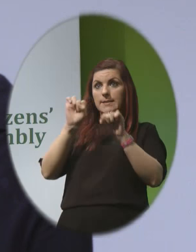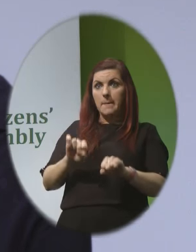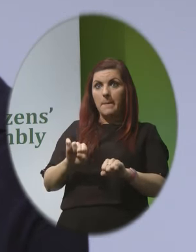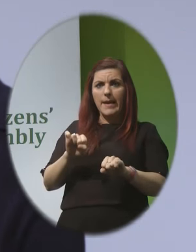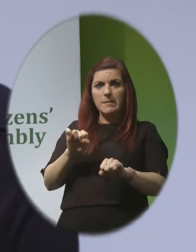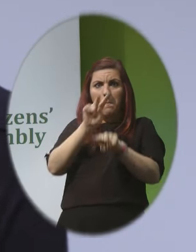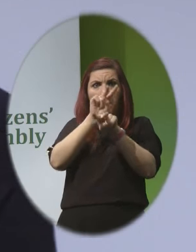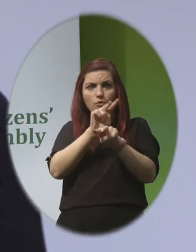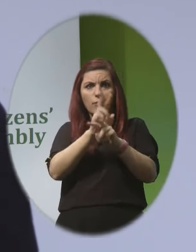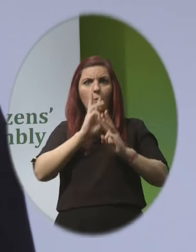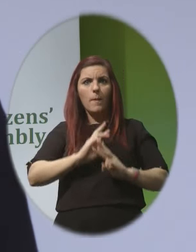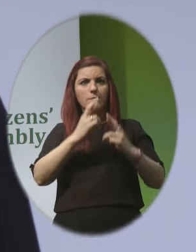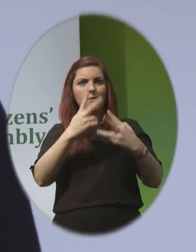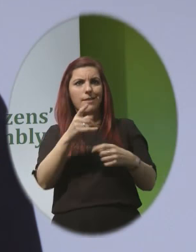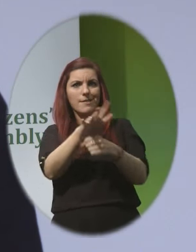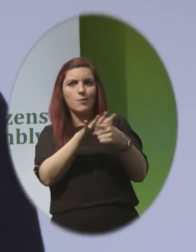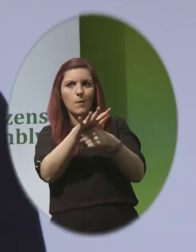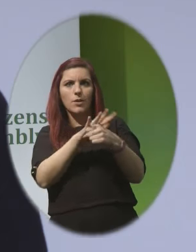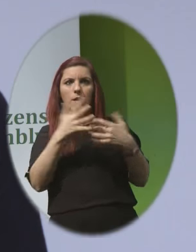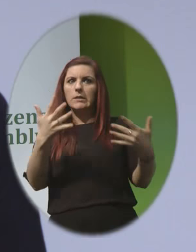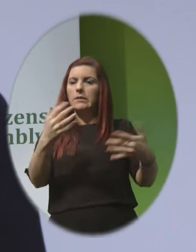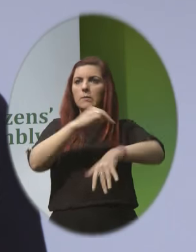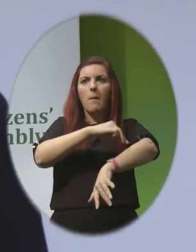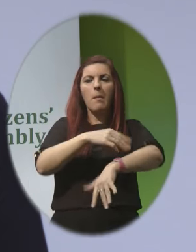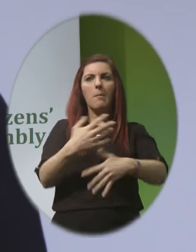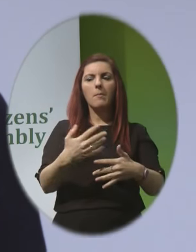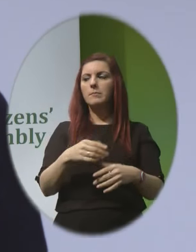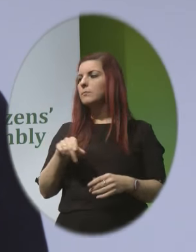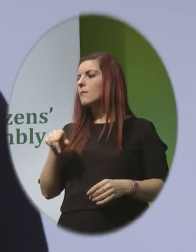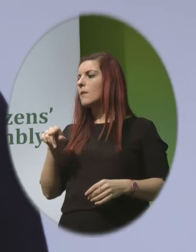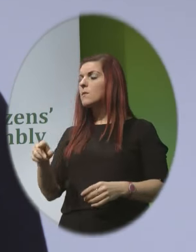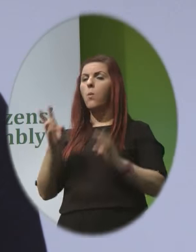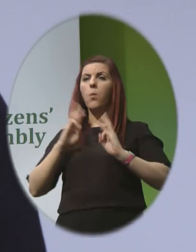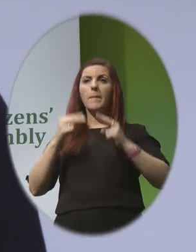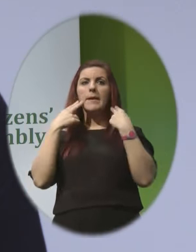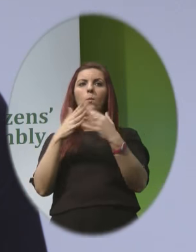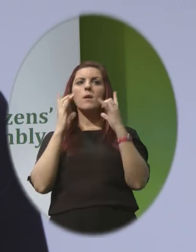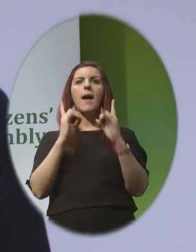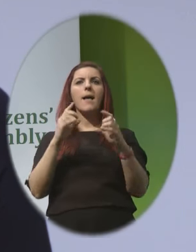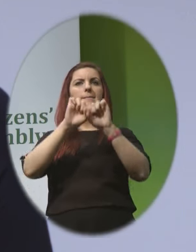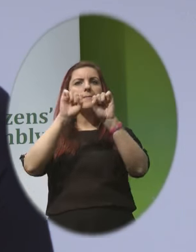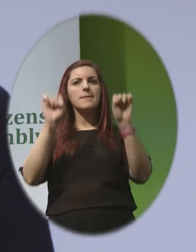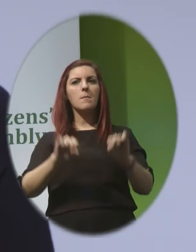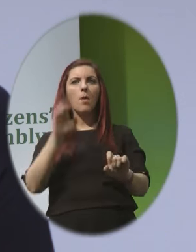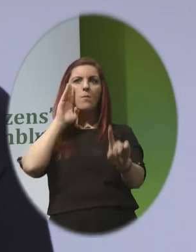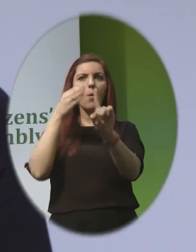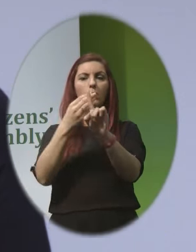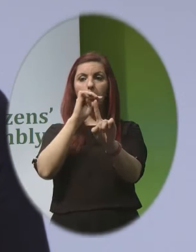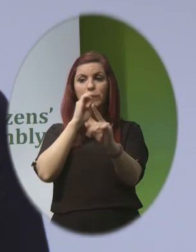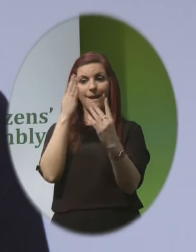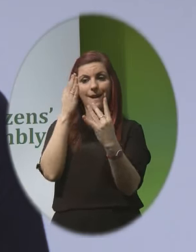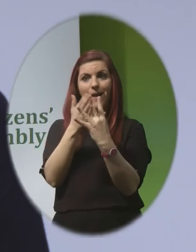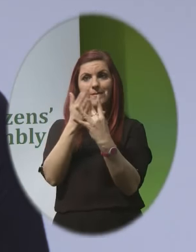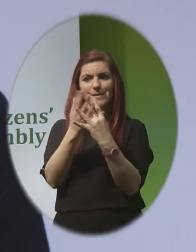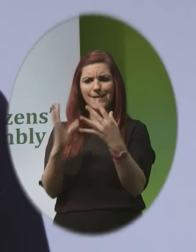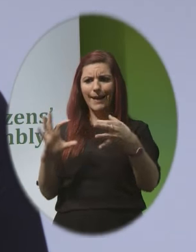so what women need is a health systems approach where access to abortion is integrated into the reproductive healthcare